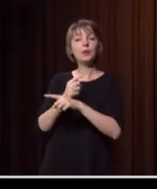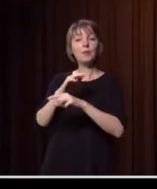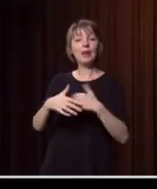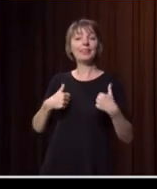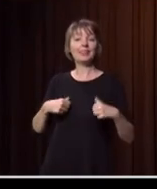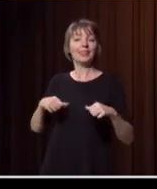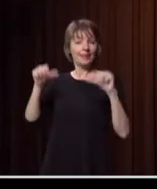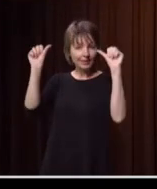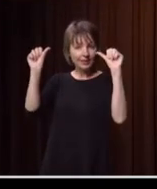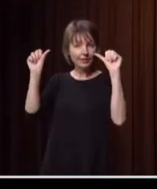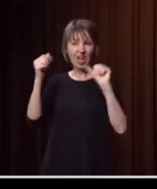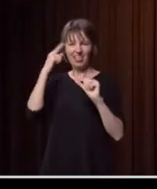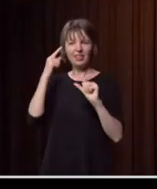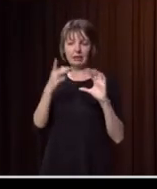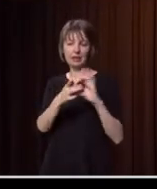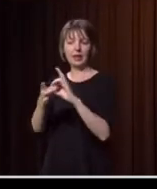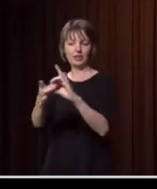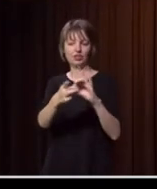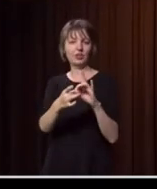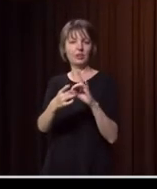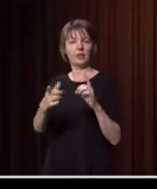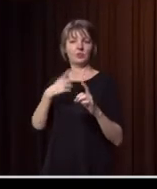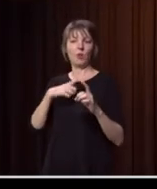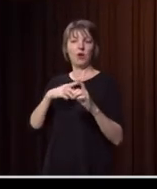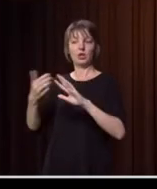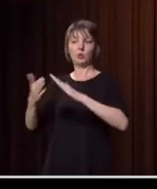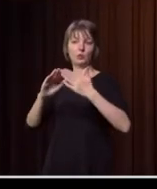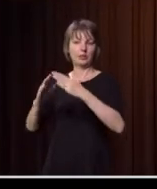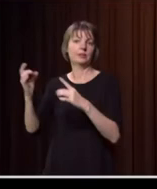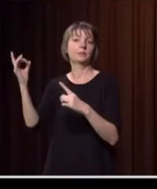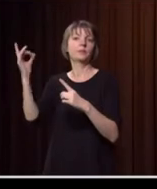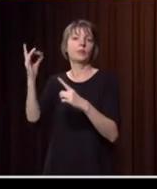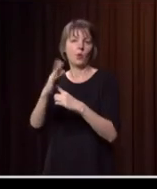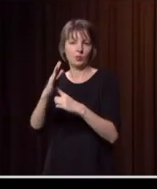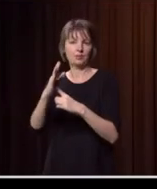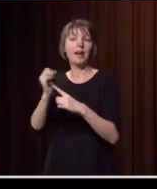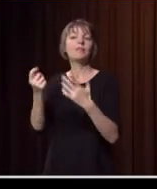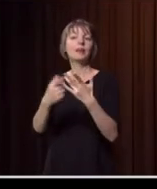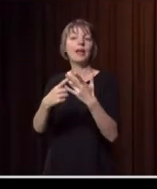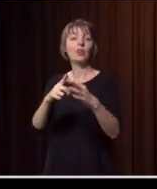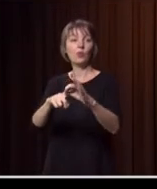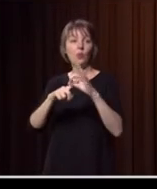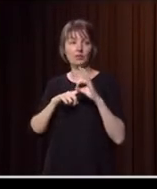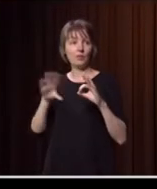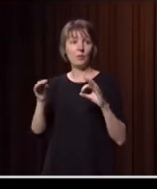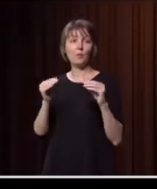is actually what makes community and affirms us. We have another question from Brett Levy in Brisbane.